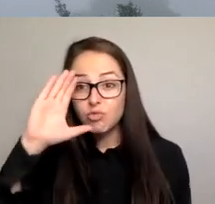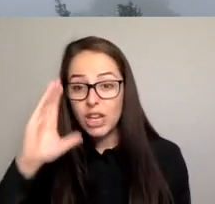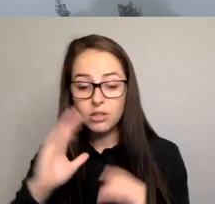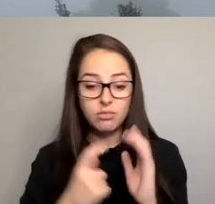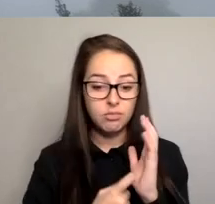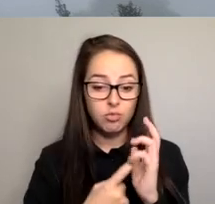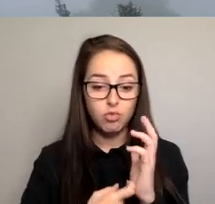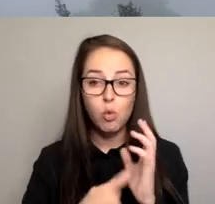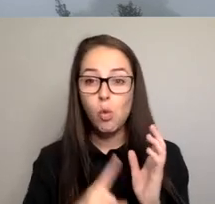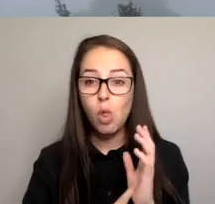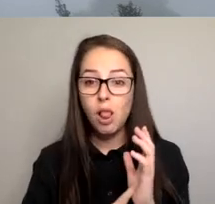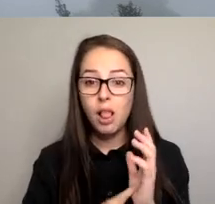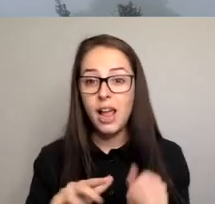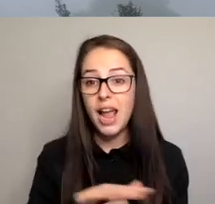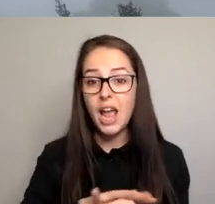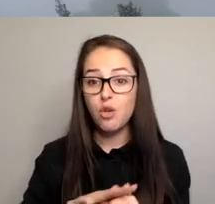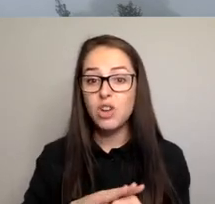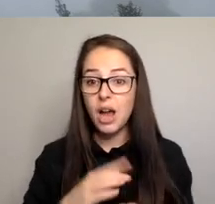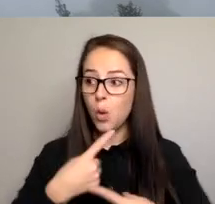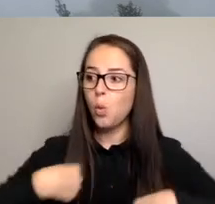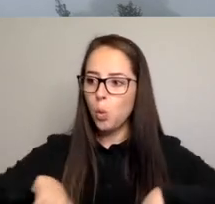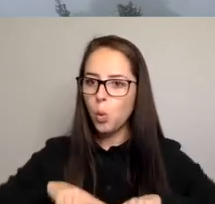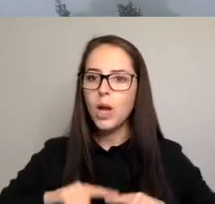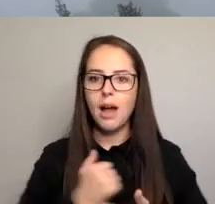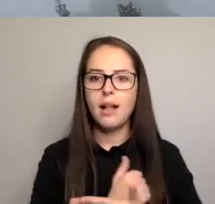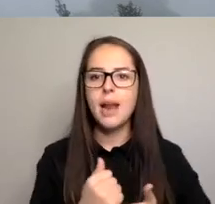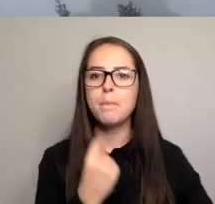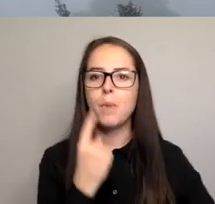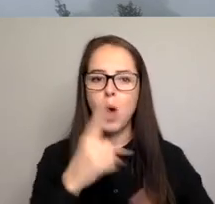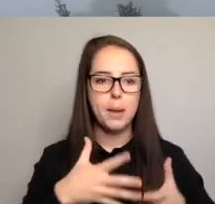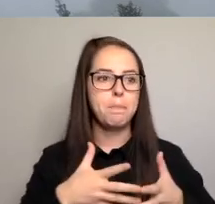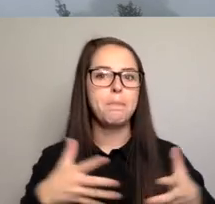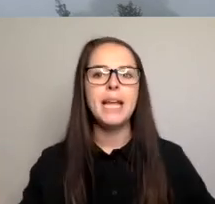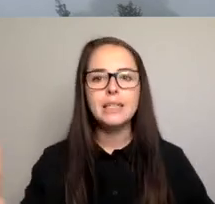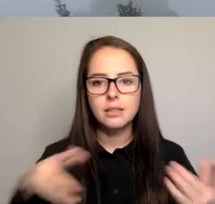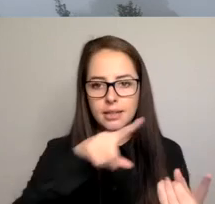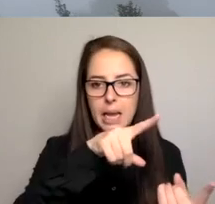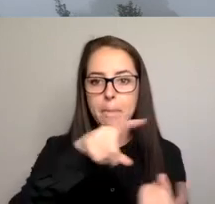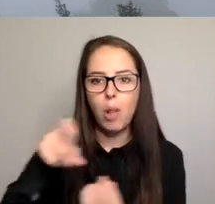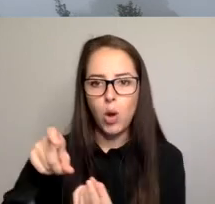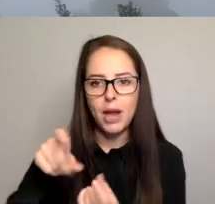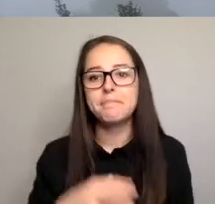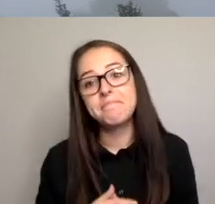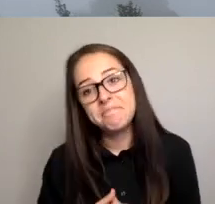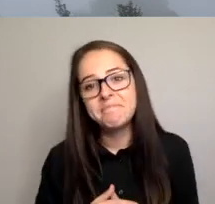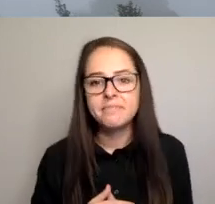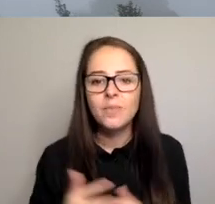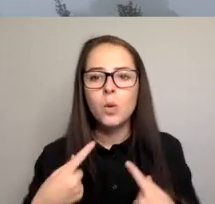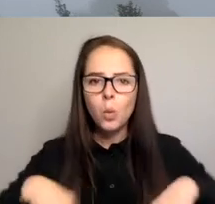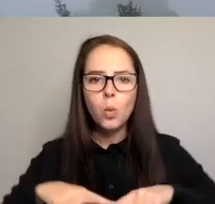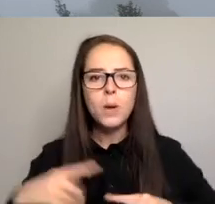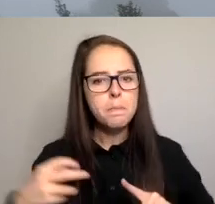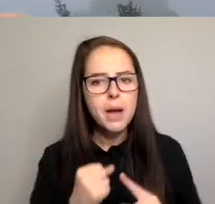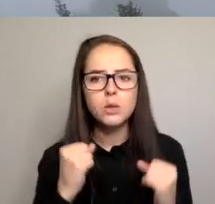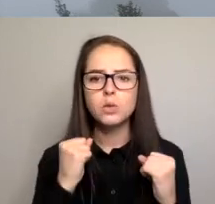We are actually the largest employer. So we do need to have good, strong gender